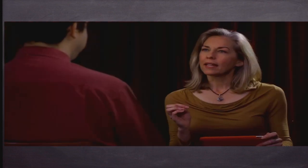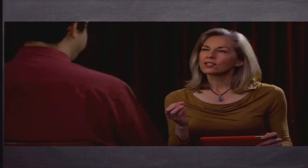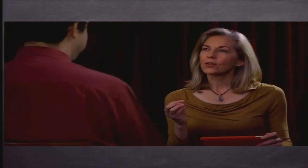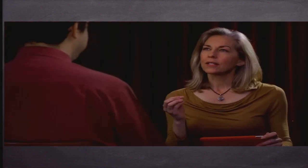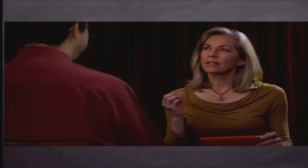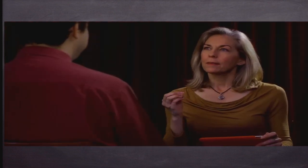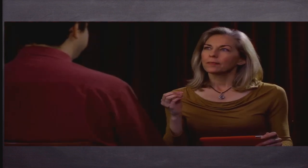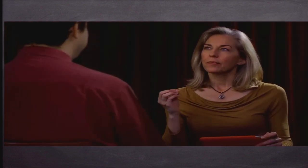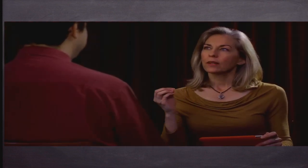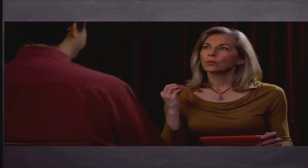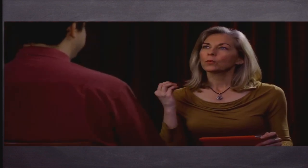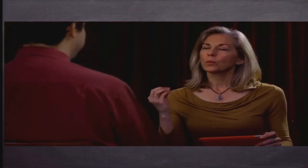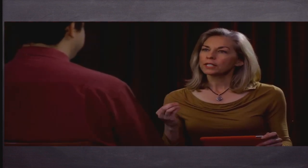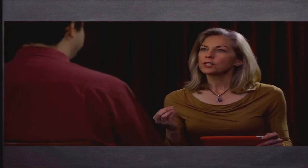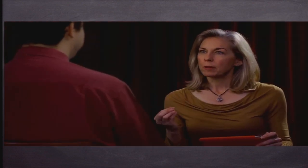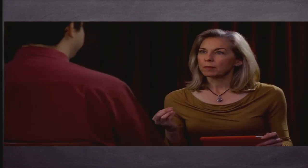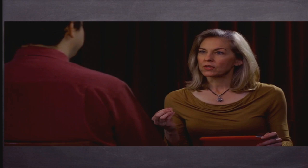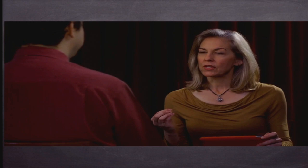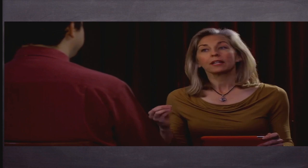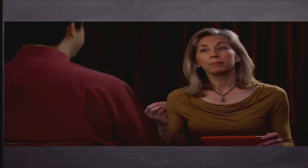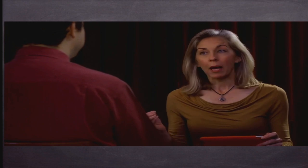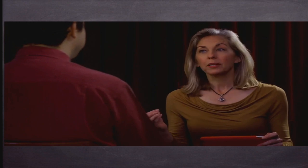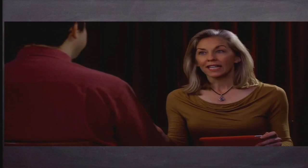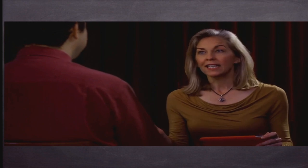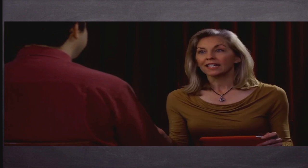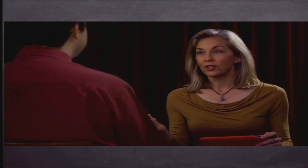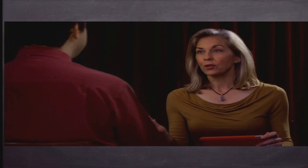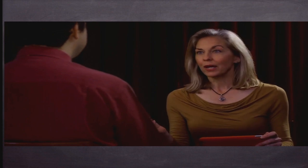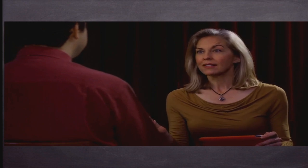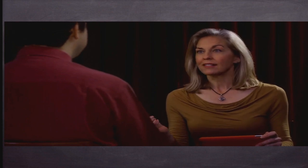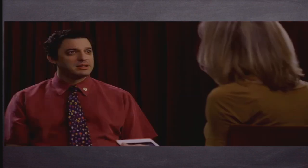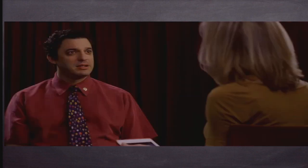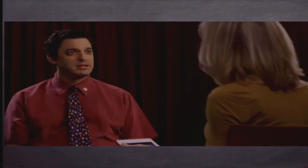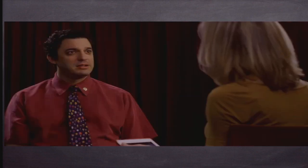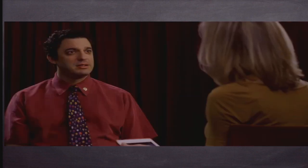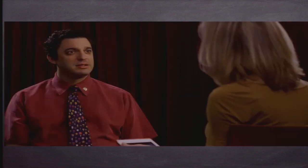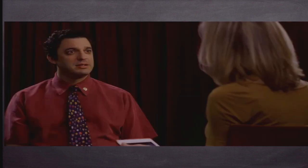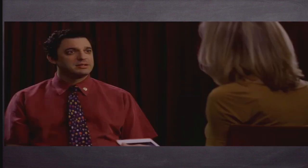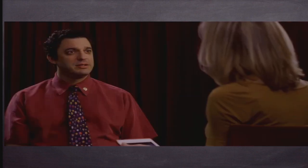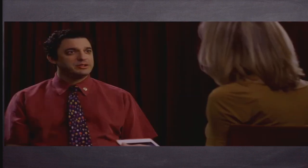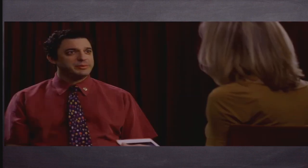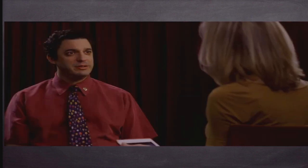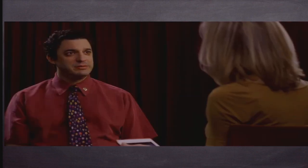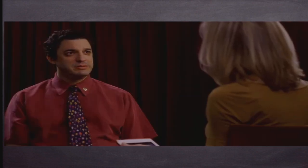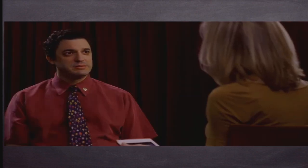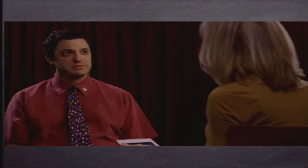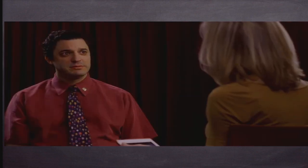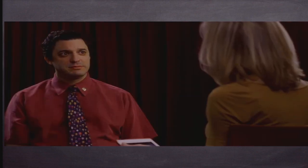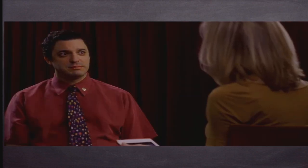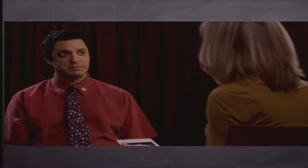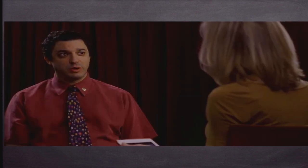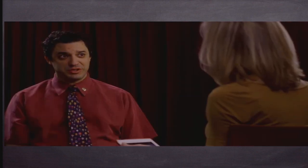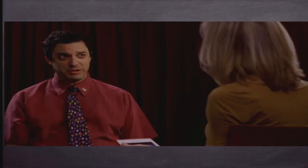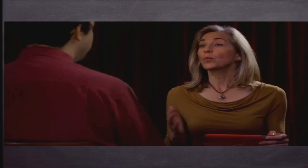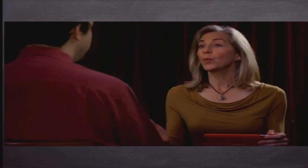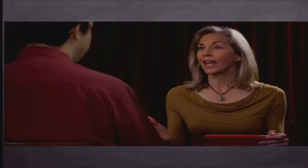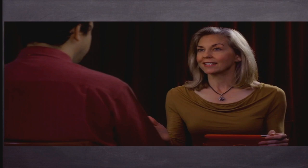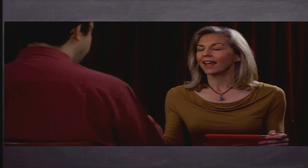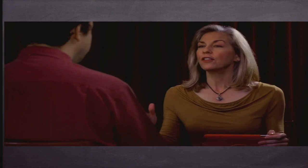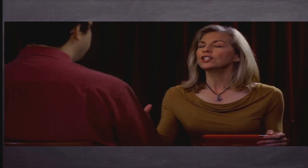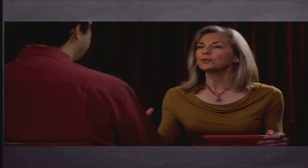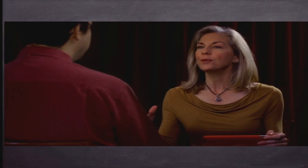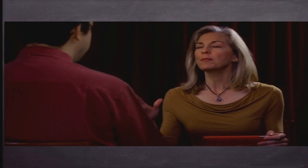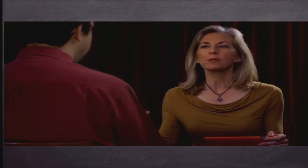I'm going to make it so that religious people sound like babbling idiots in your presence. You mean more so?